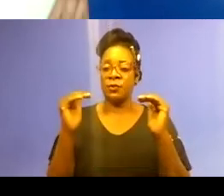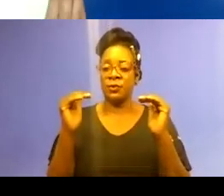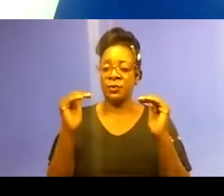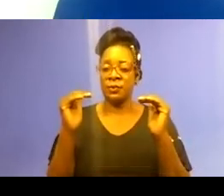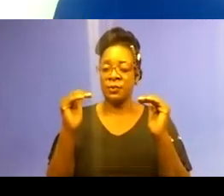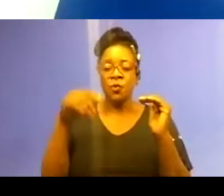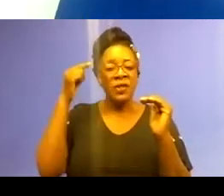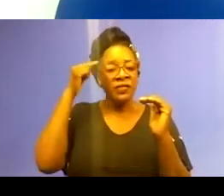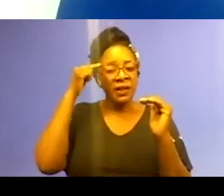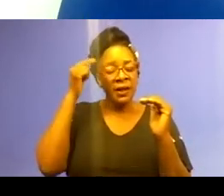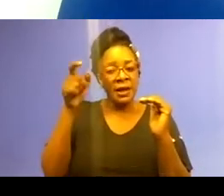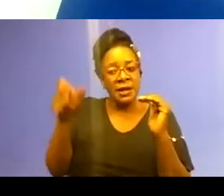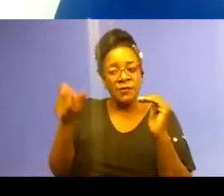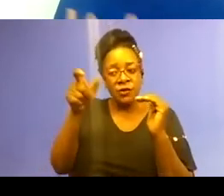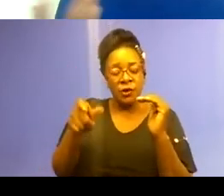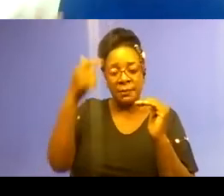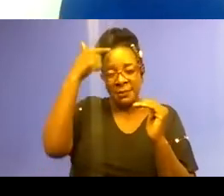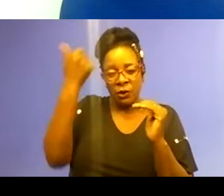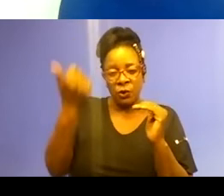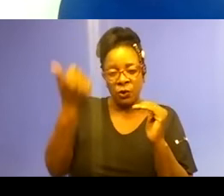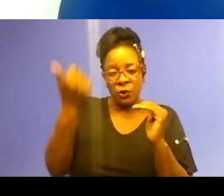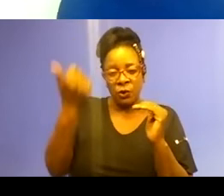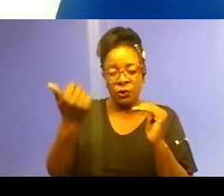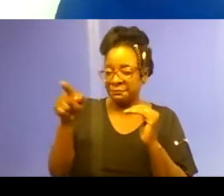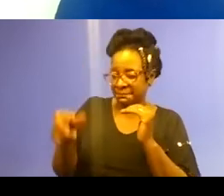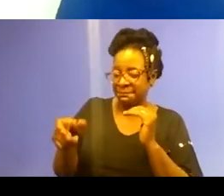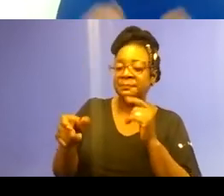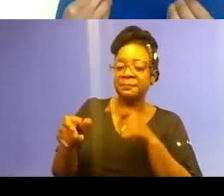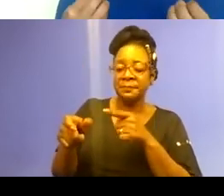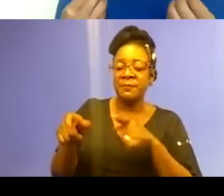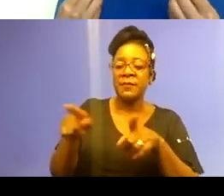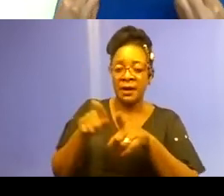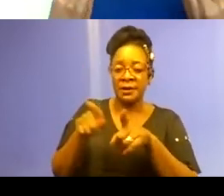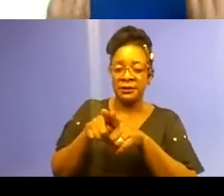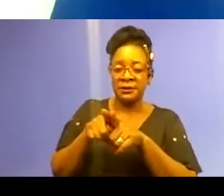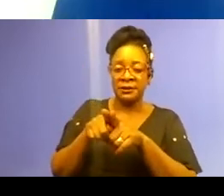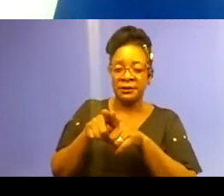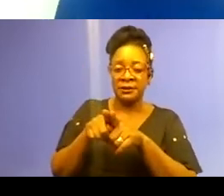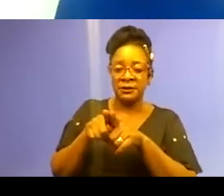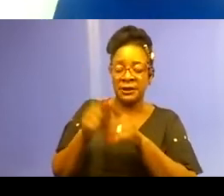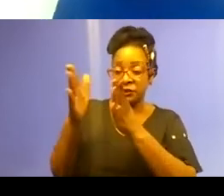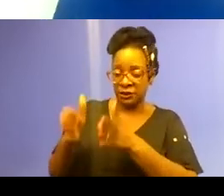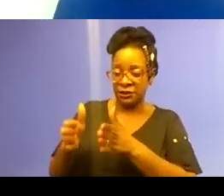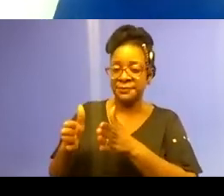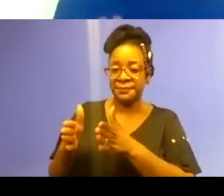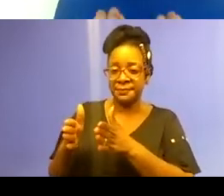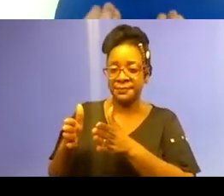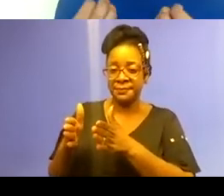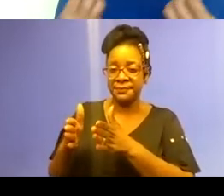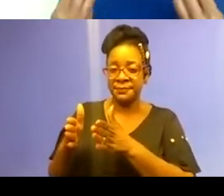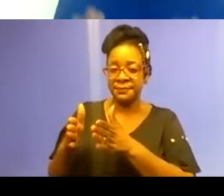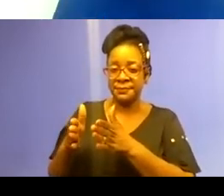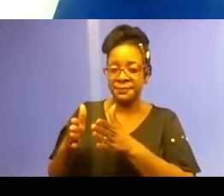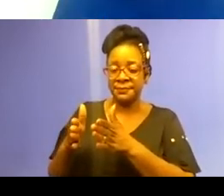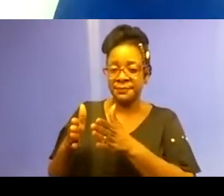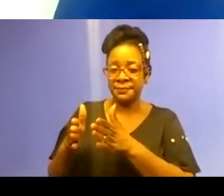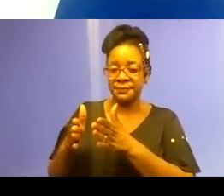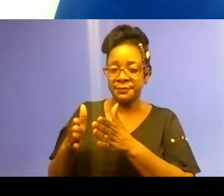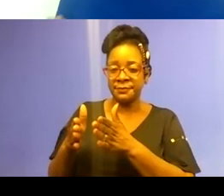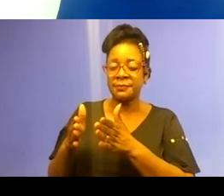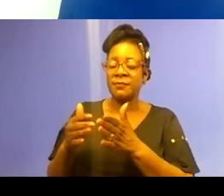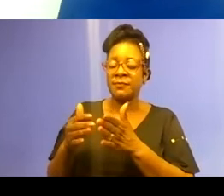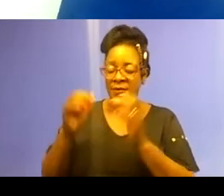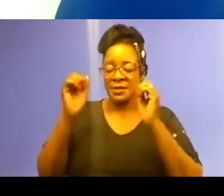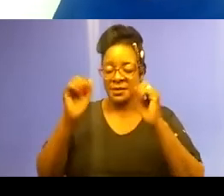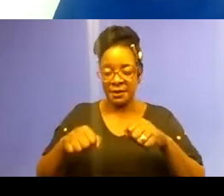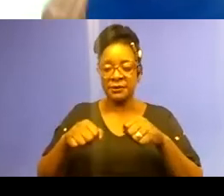we can see an individual as a tree. So I'm a tree, but I'm more than